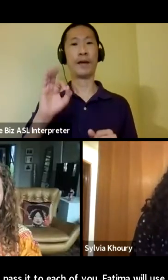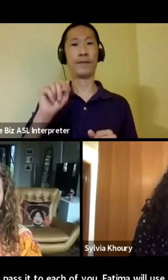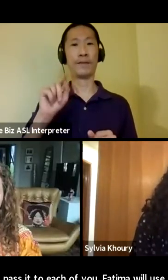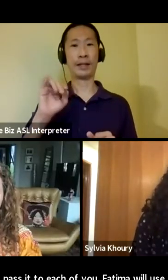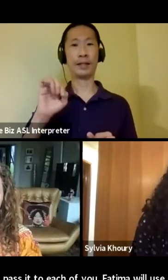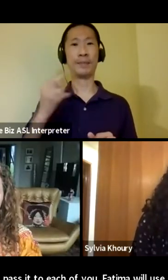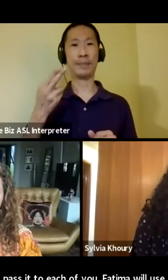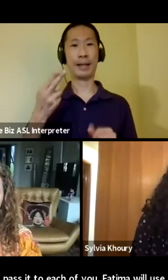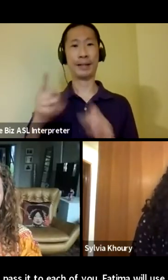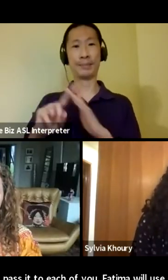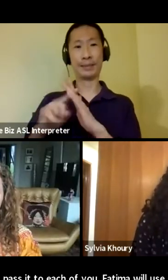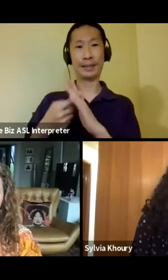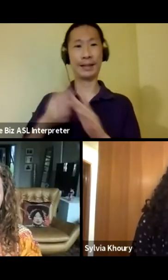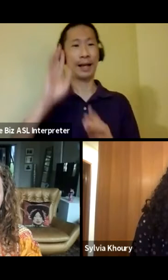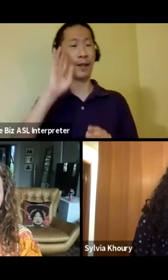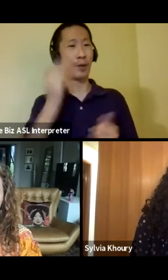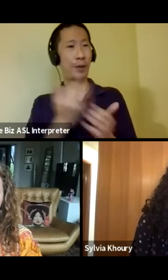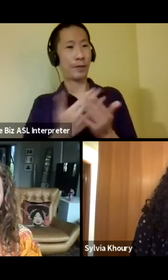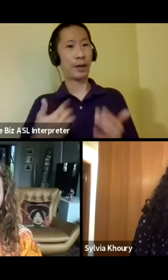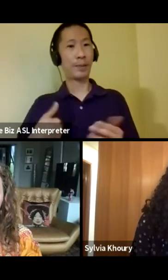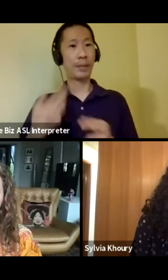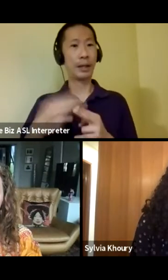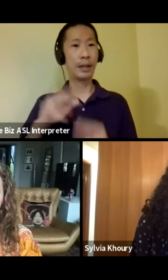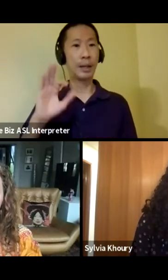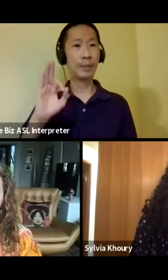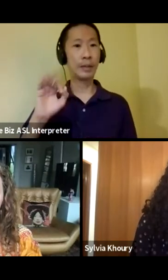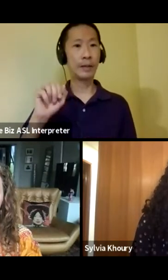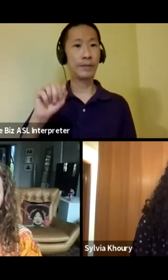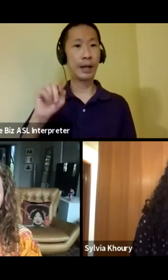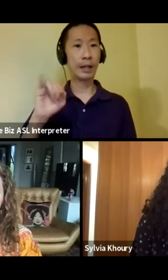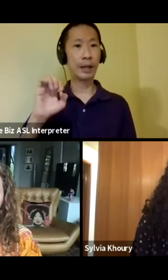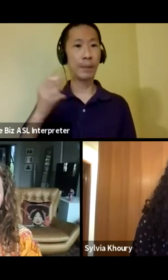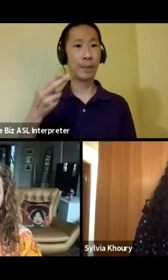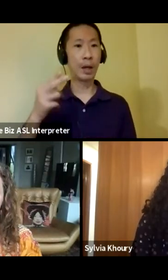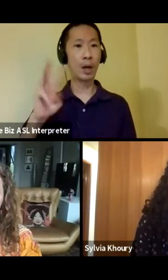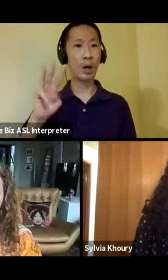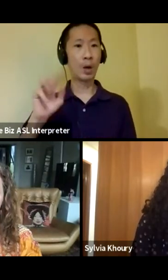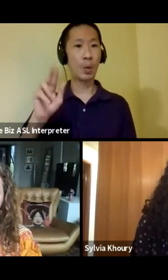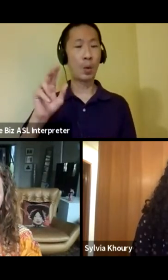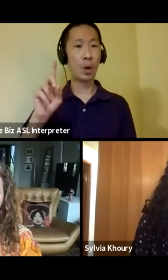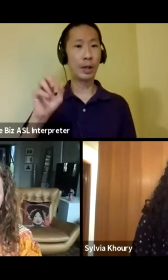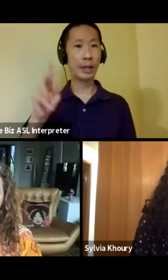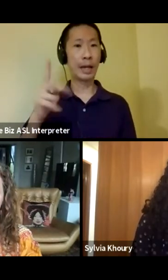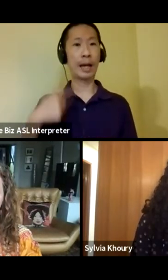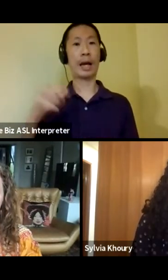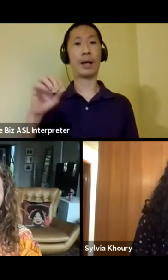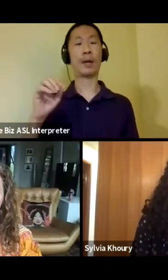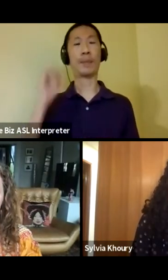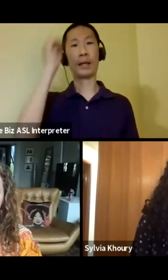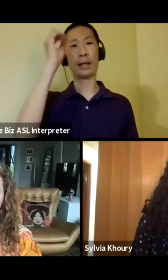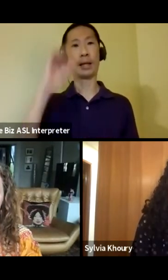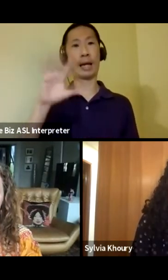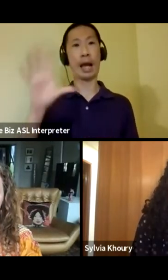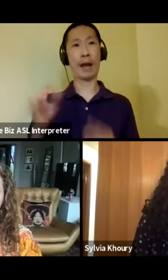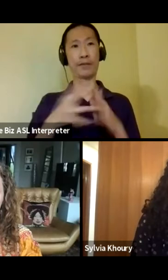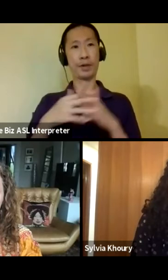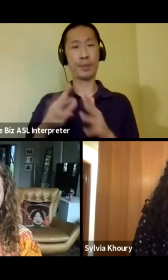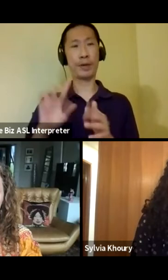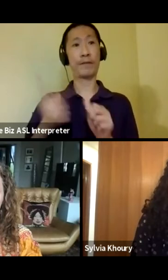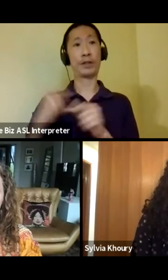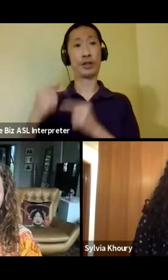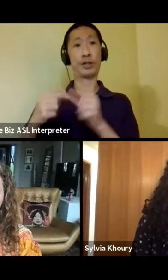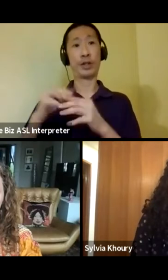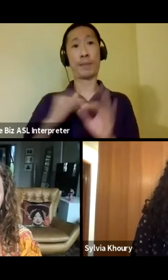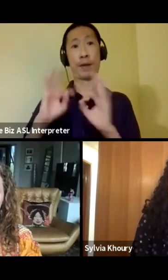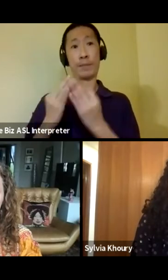course um hi everyone my name is fatima wardak i am an afghan american uh first generation in my family my parents